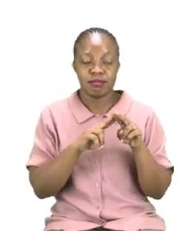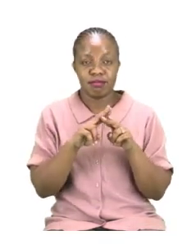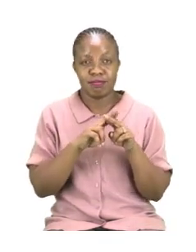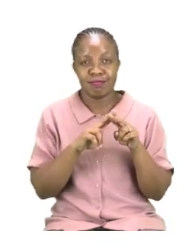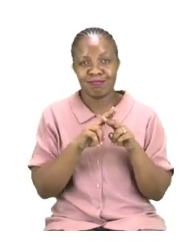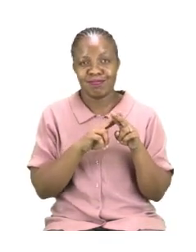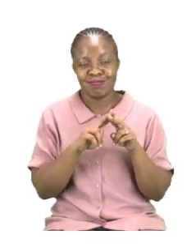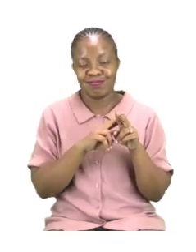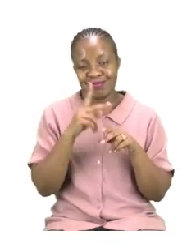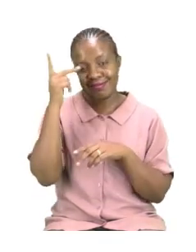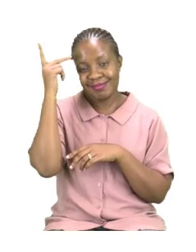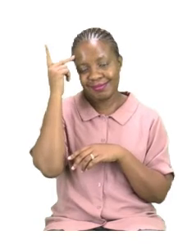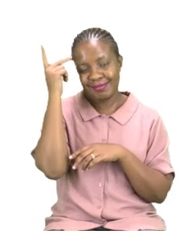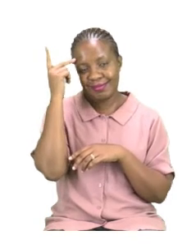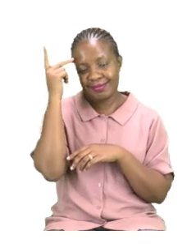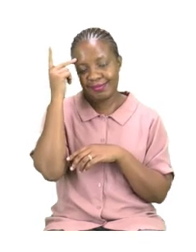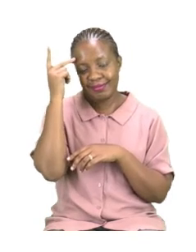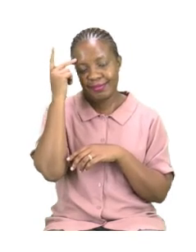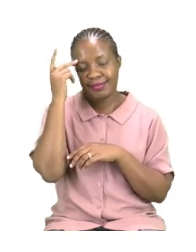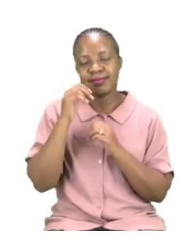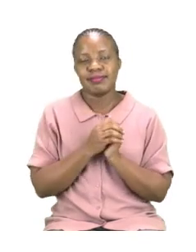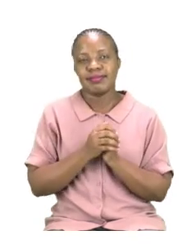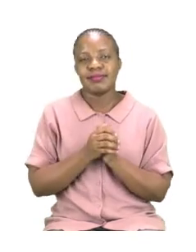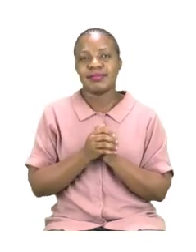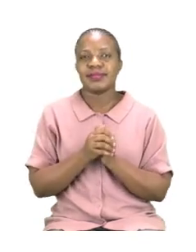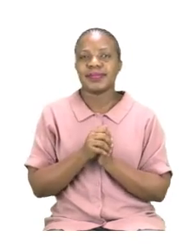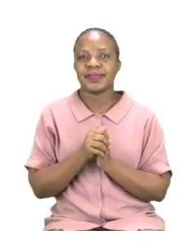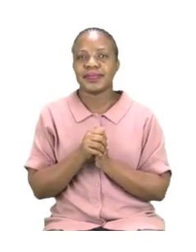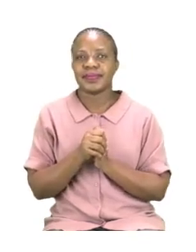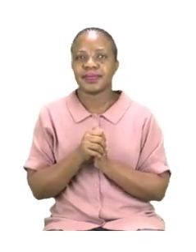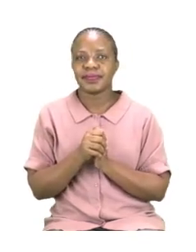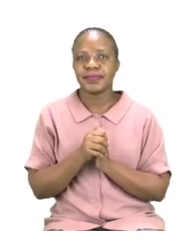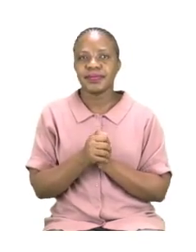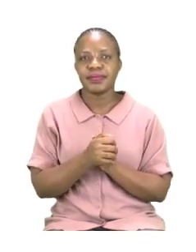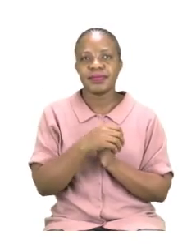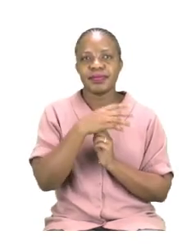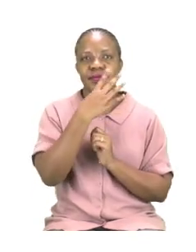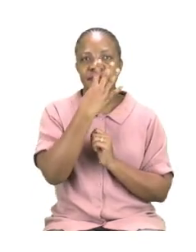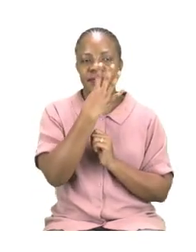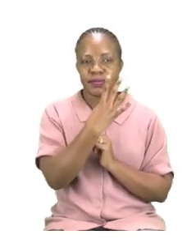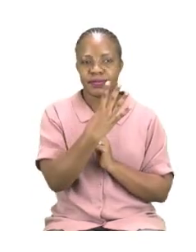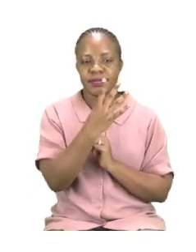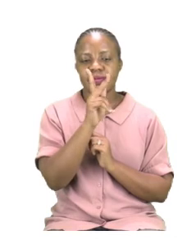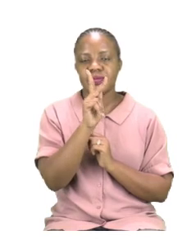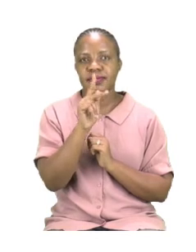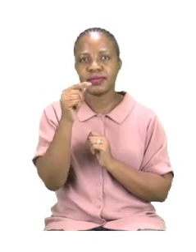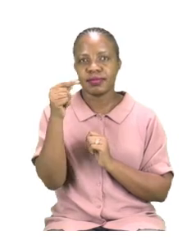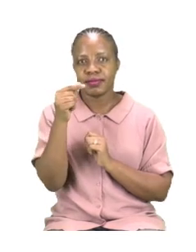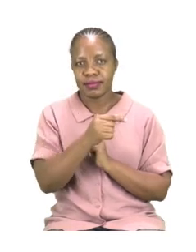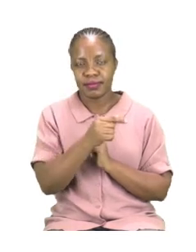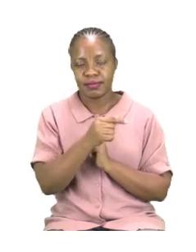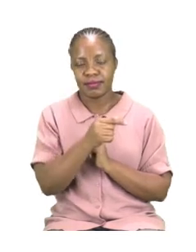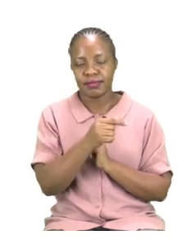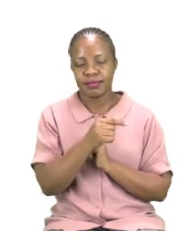fill in the missing parts. So if 4 kilograms are there, then